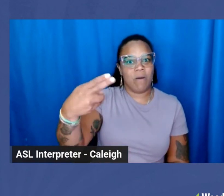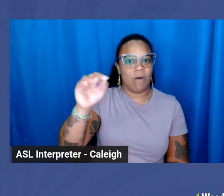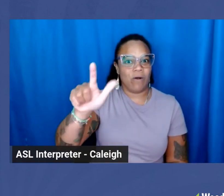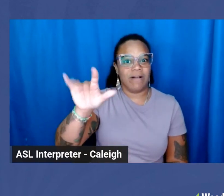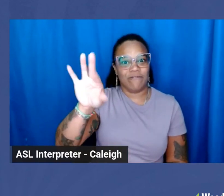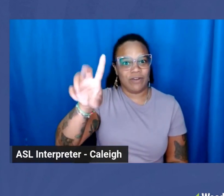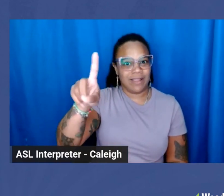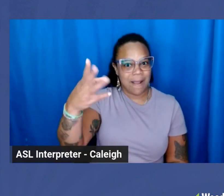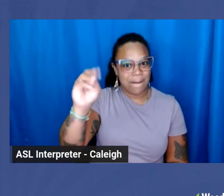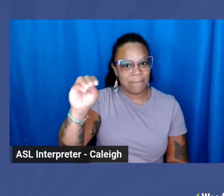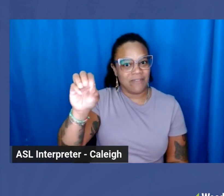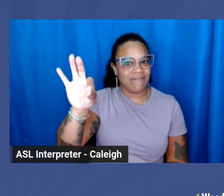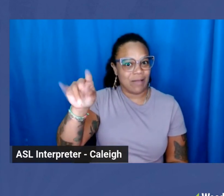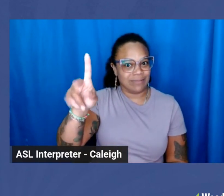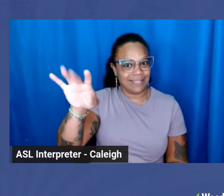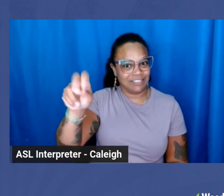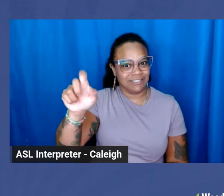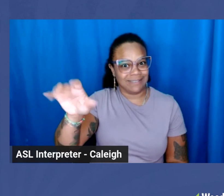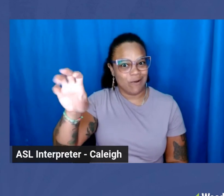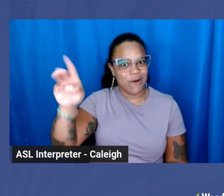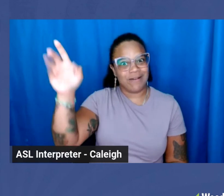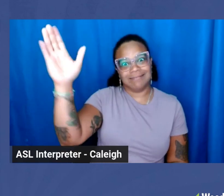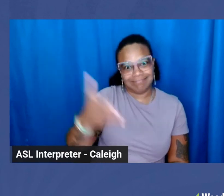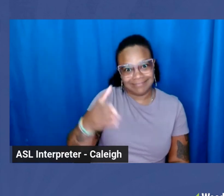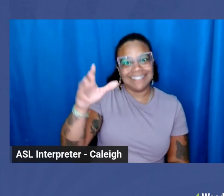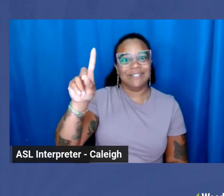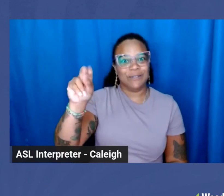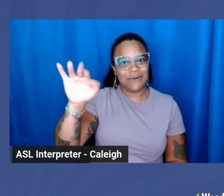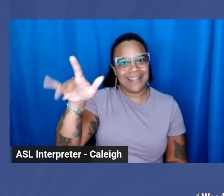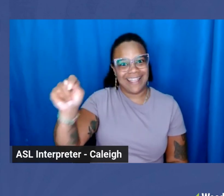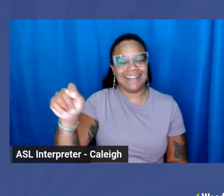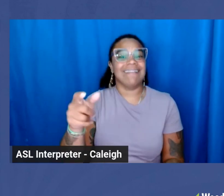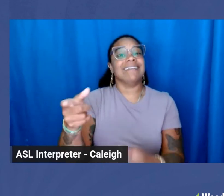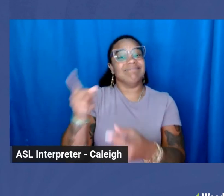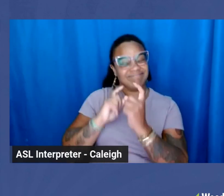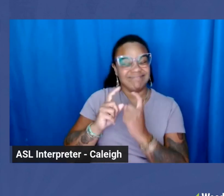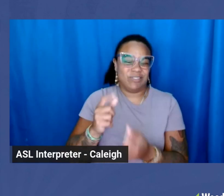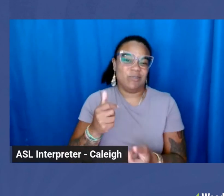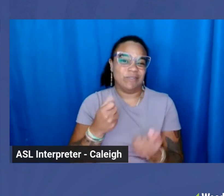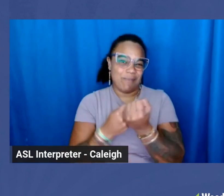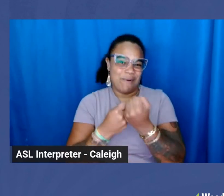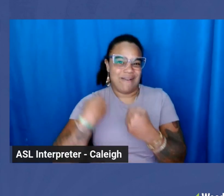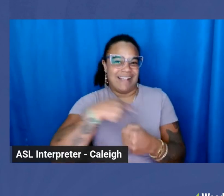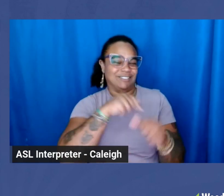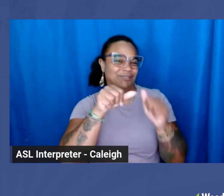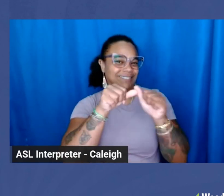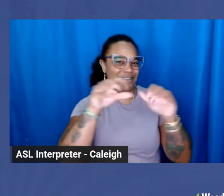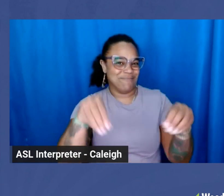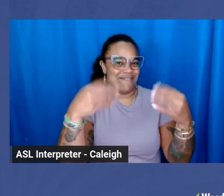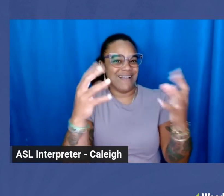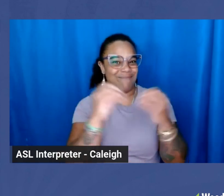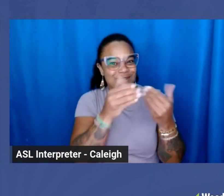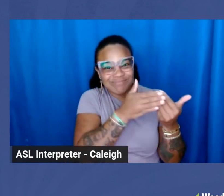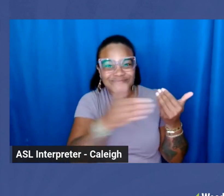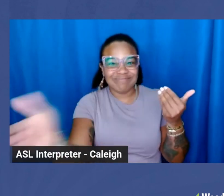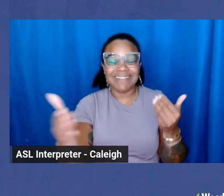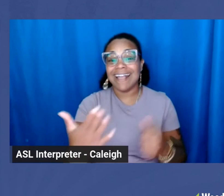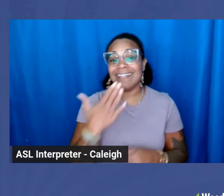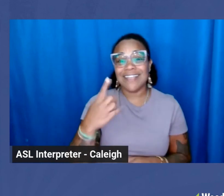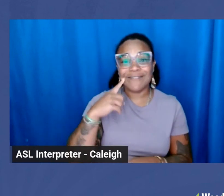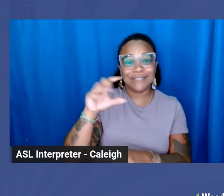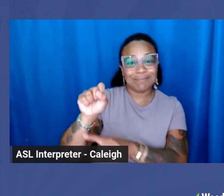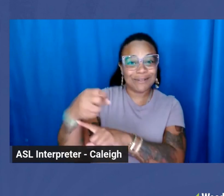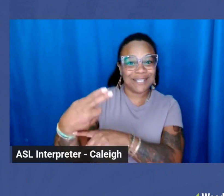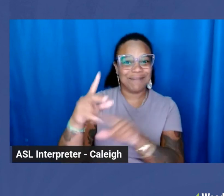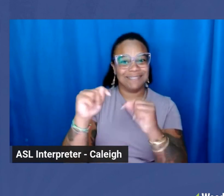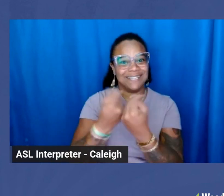donation so that we can keep Spokes Hub going for a very long time. Thanks again to the Spokes Hub team for putting this all together and we'll see